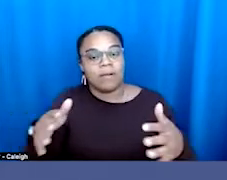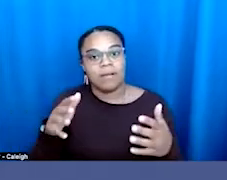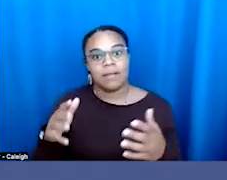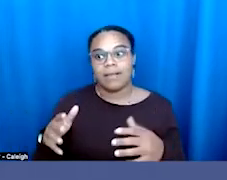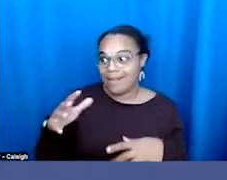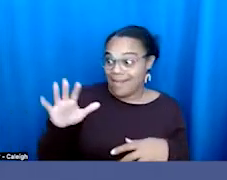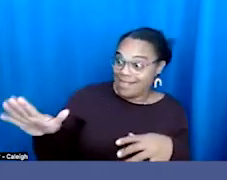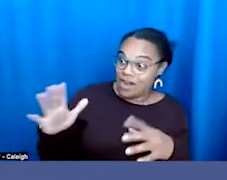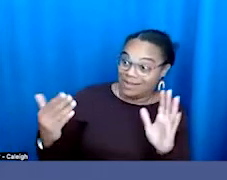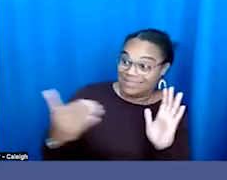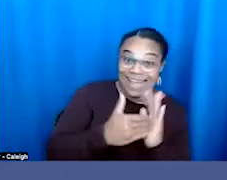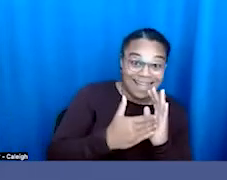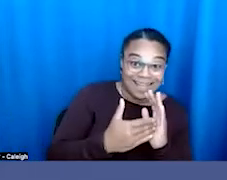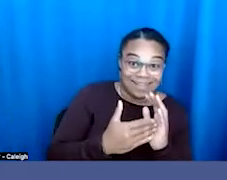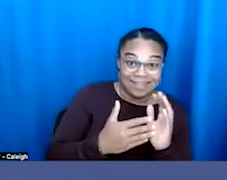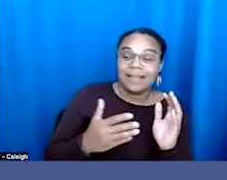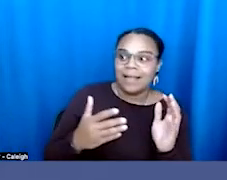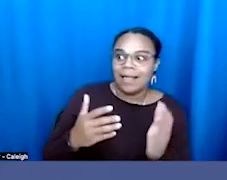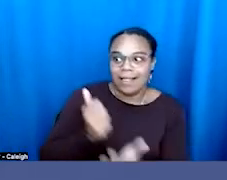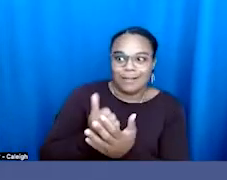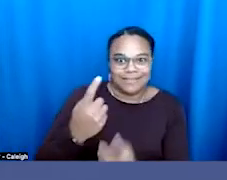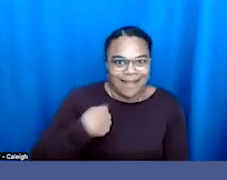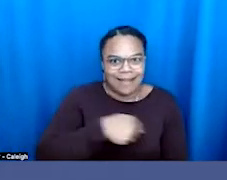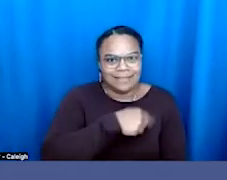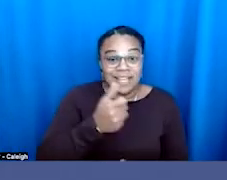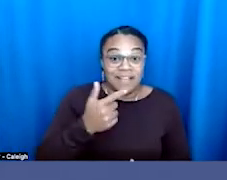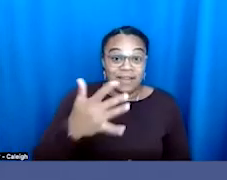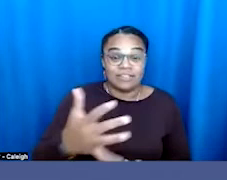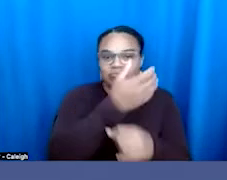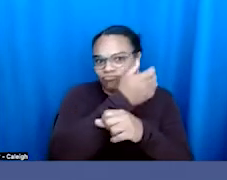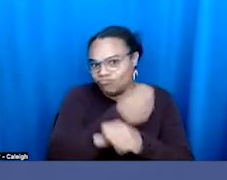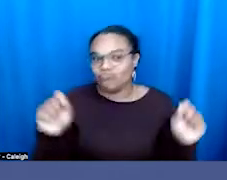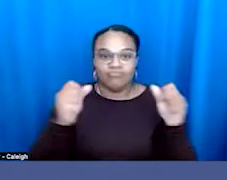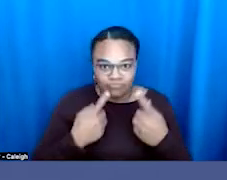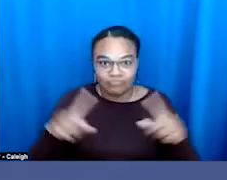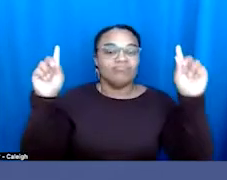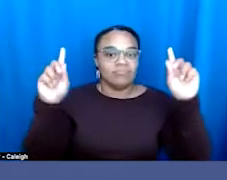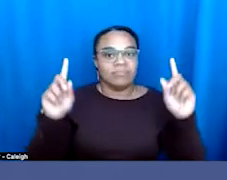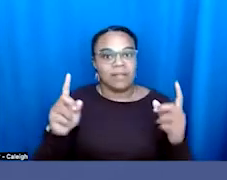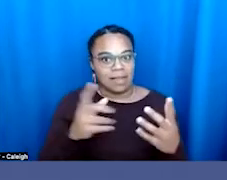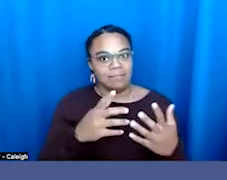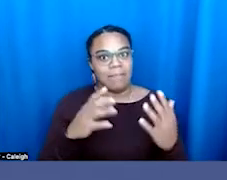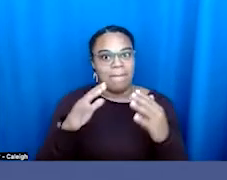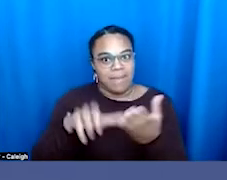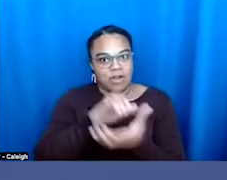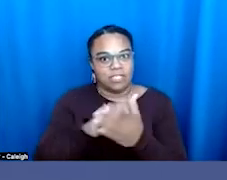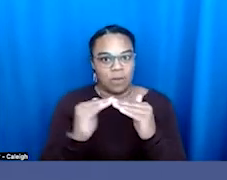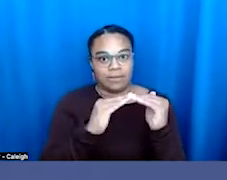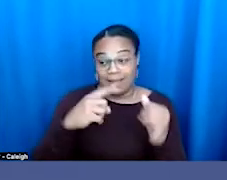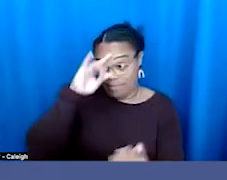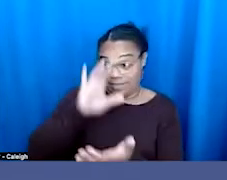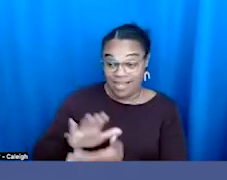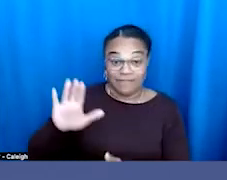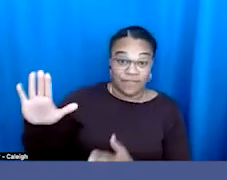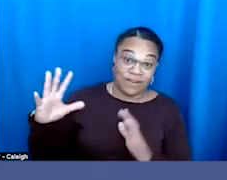us that paved the way for us to secure marriage equality. And I believe that their attack on us right now is setting